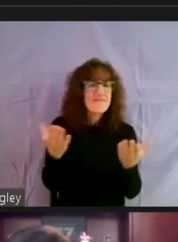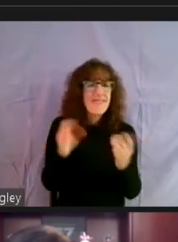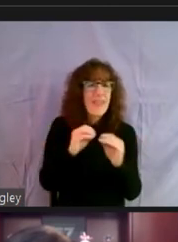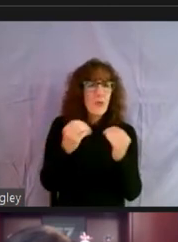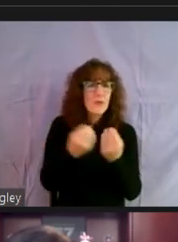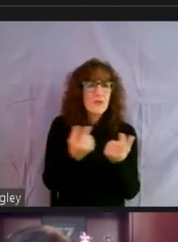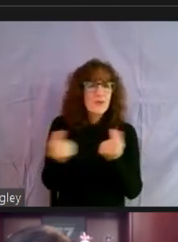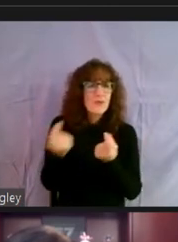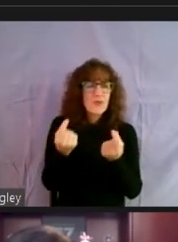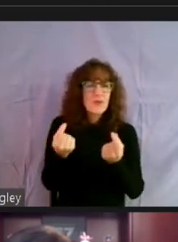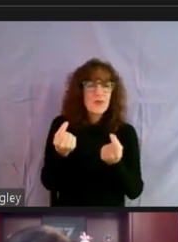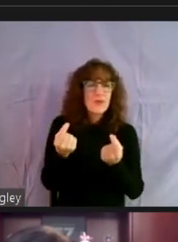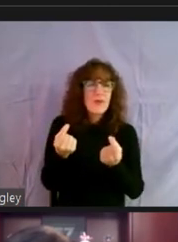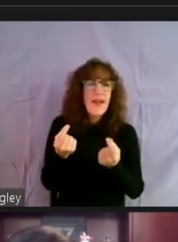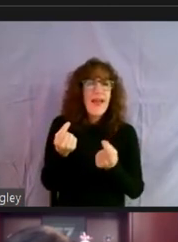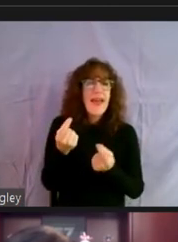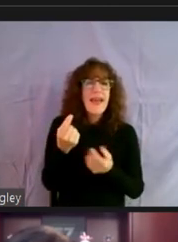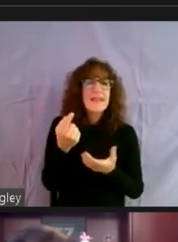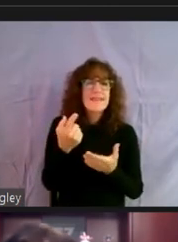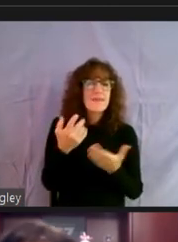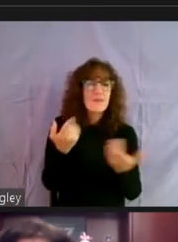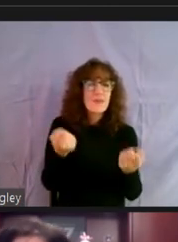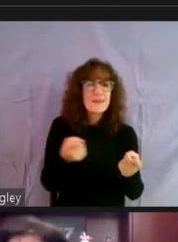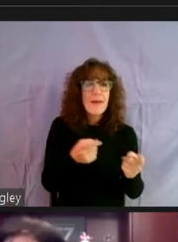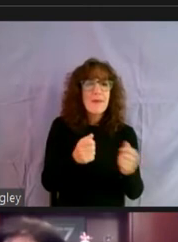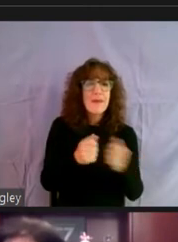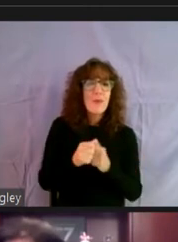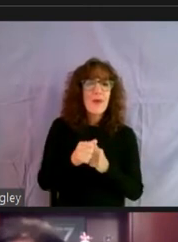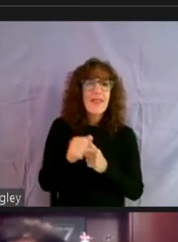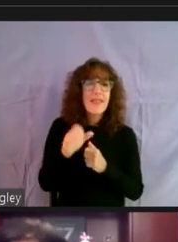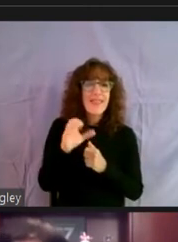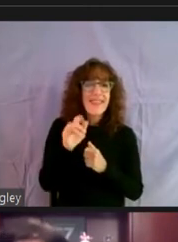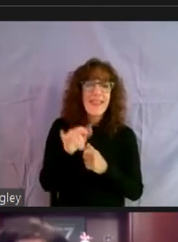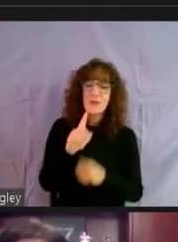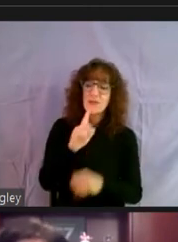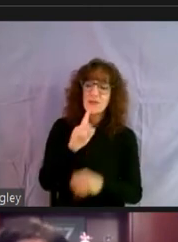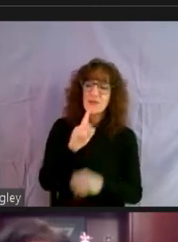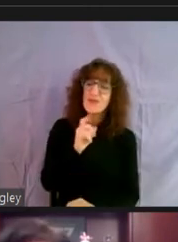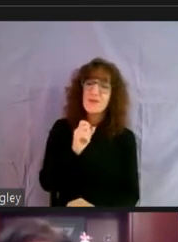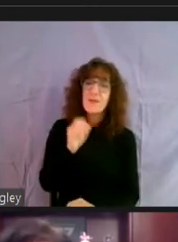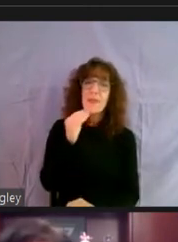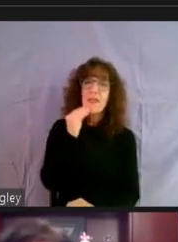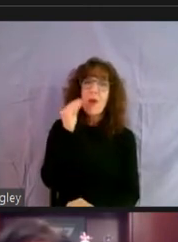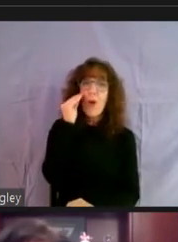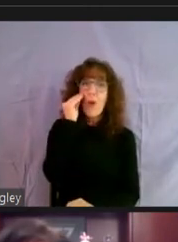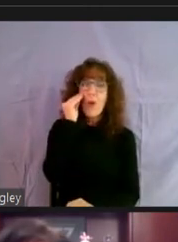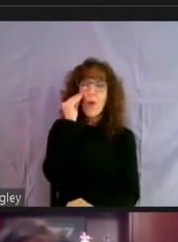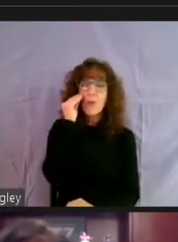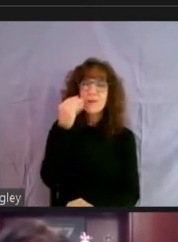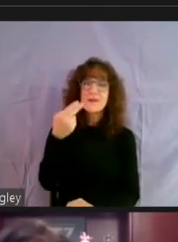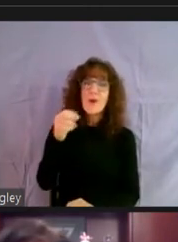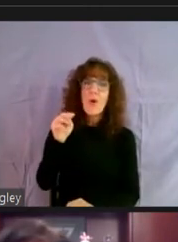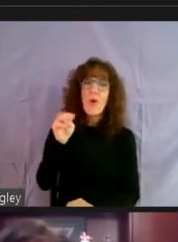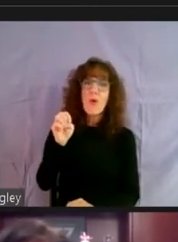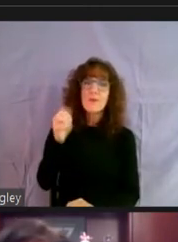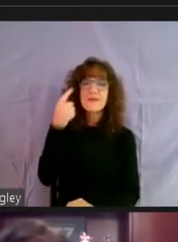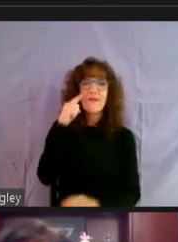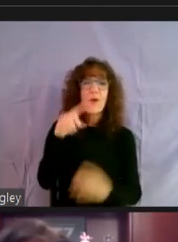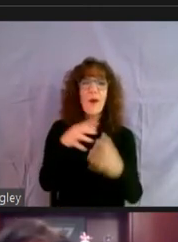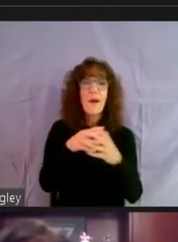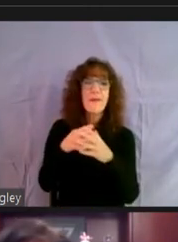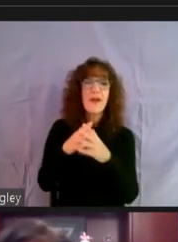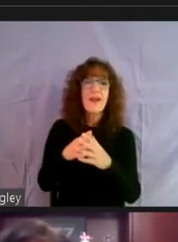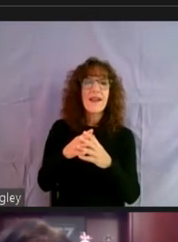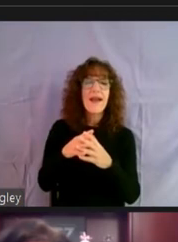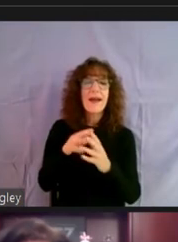where you are, you know, what you have in the county first. Yeah, sure. Uh, so Homes for America is, uh, uh, mission